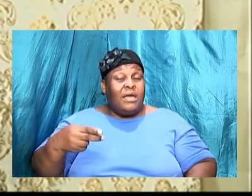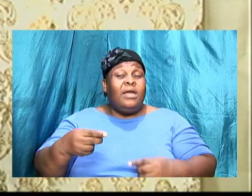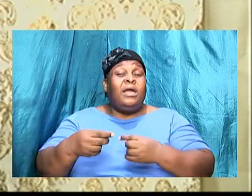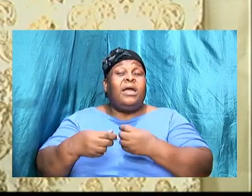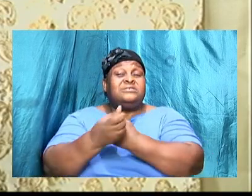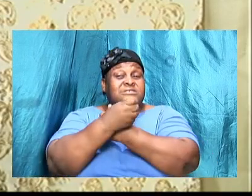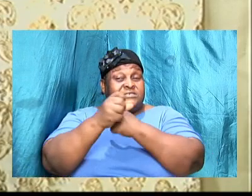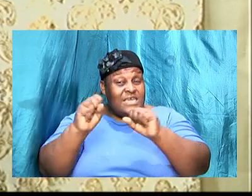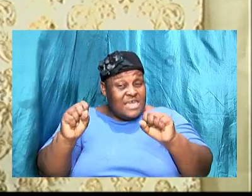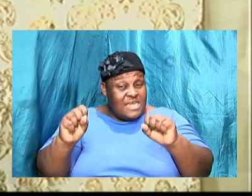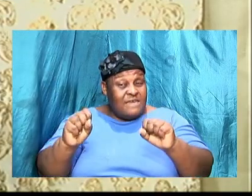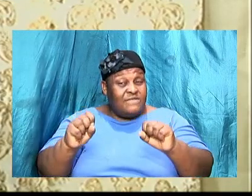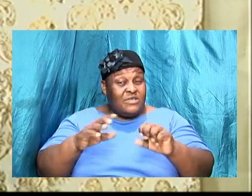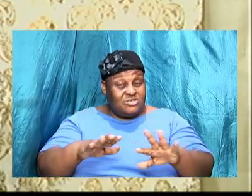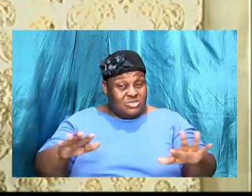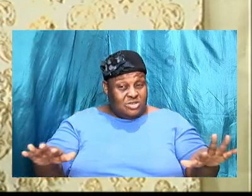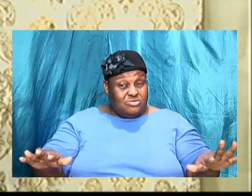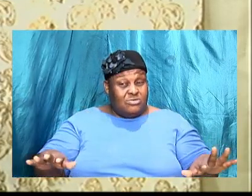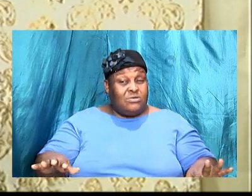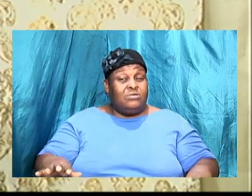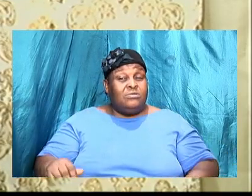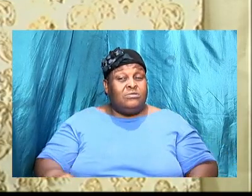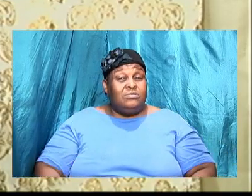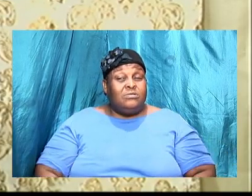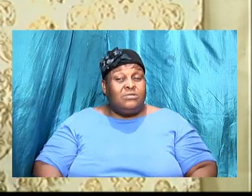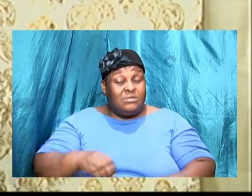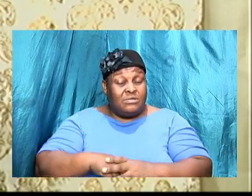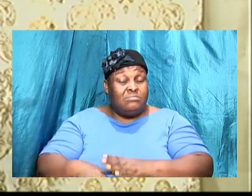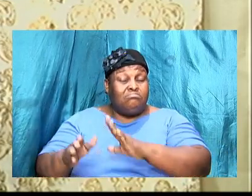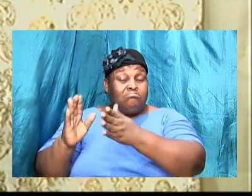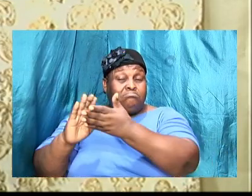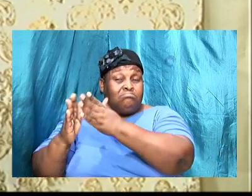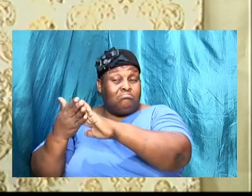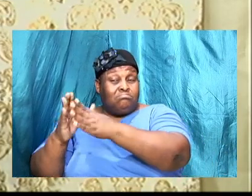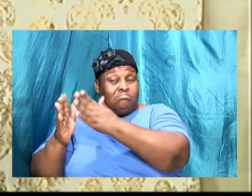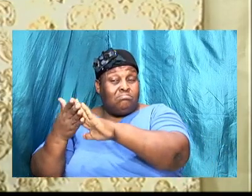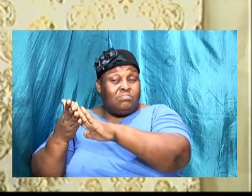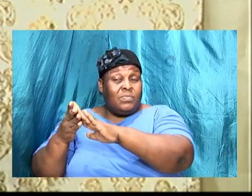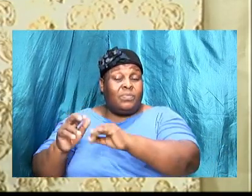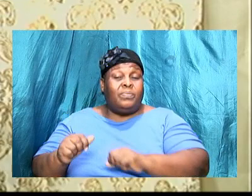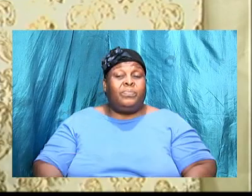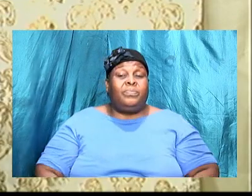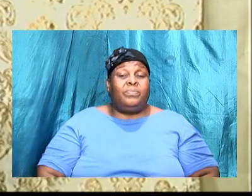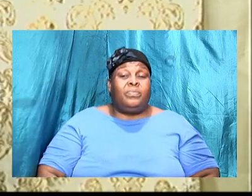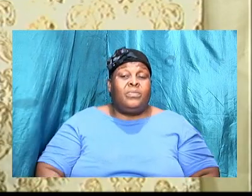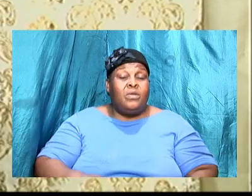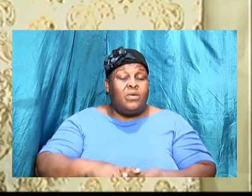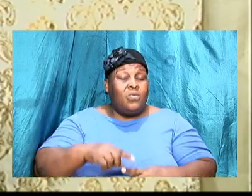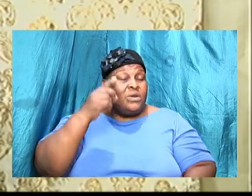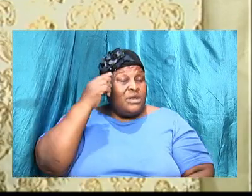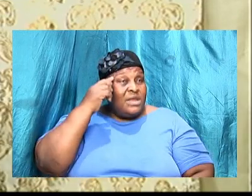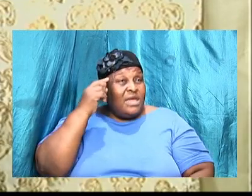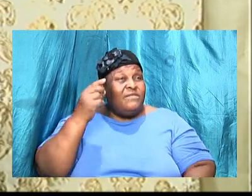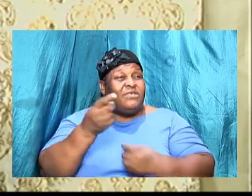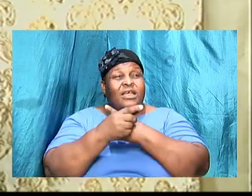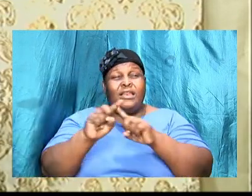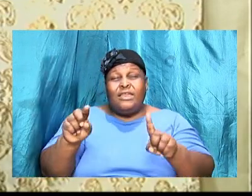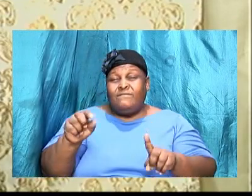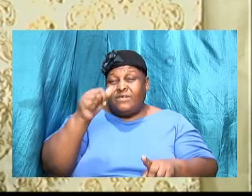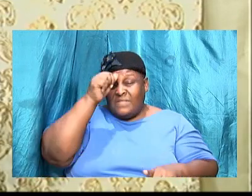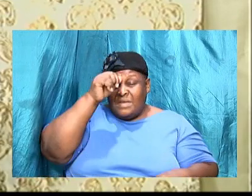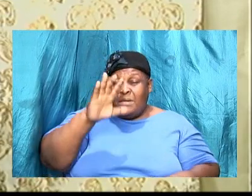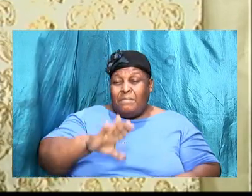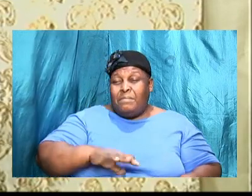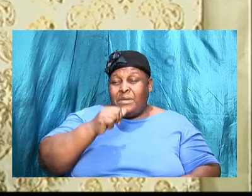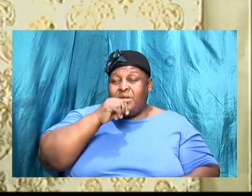we also look at other scriptures because after David delivered the men and women